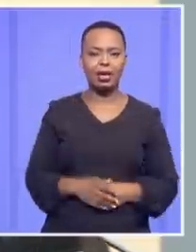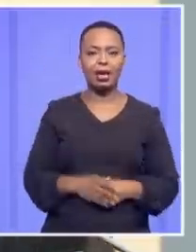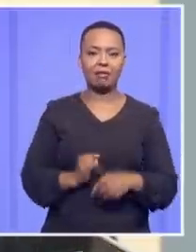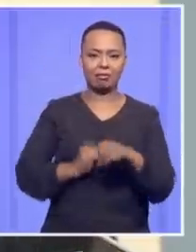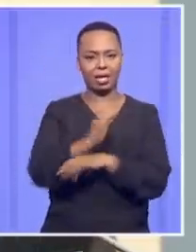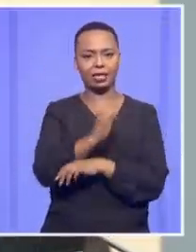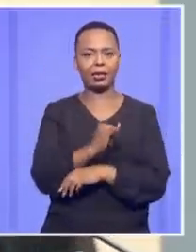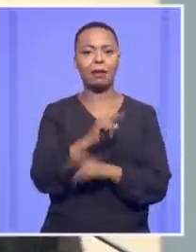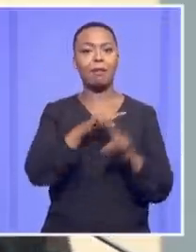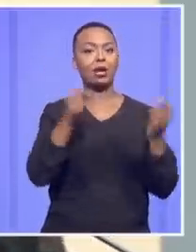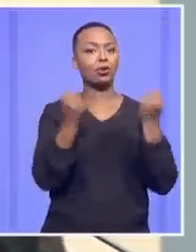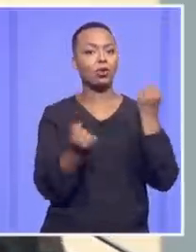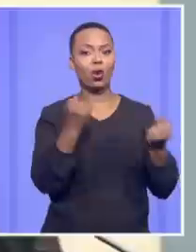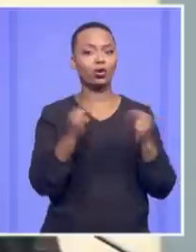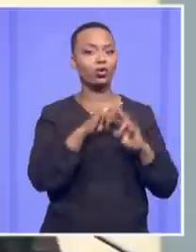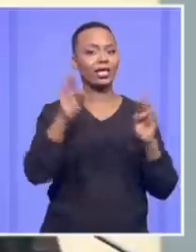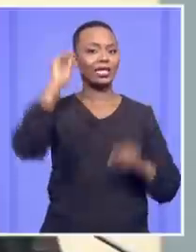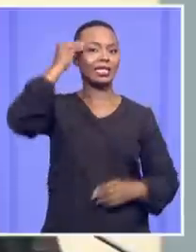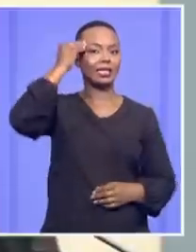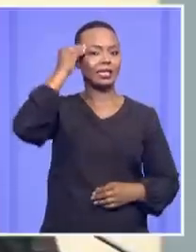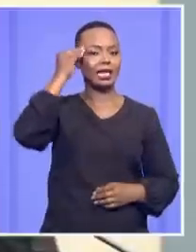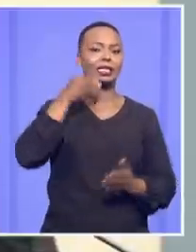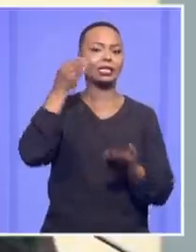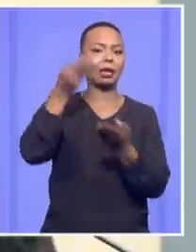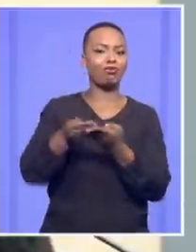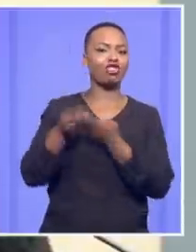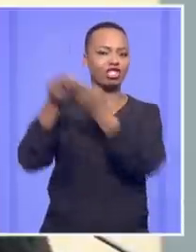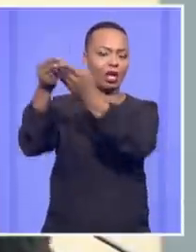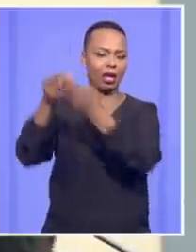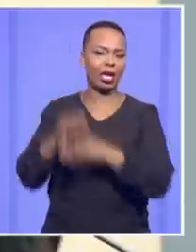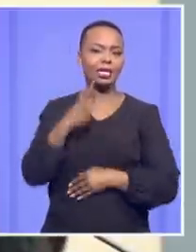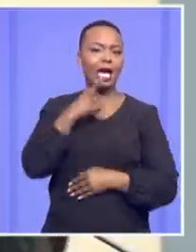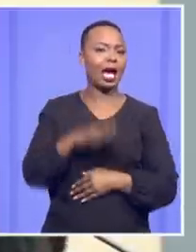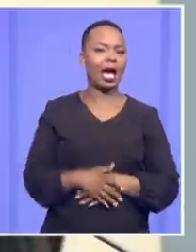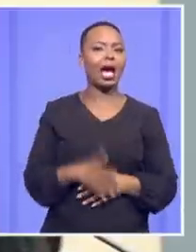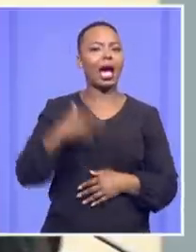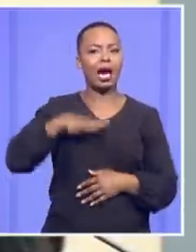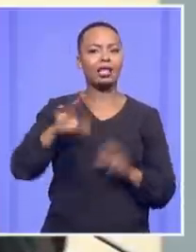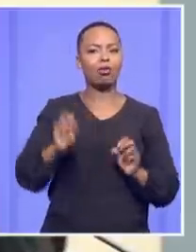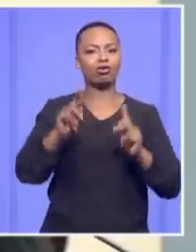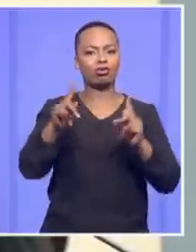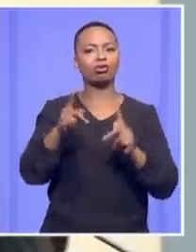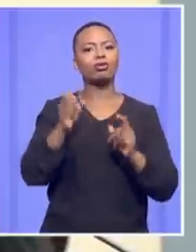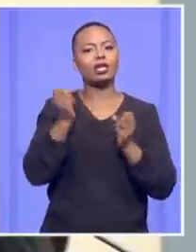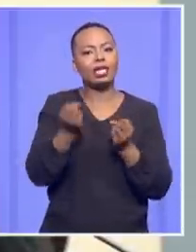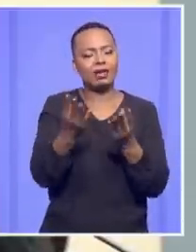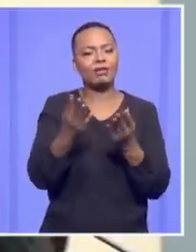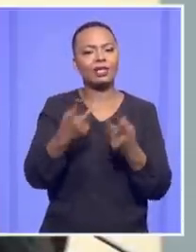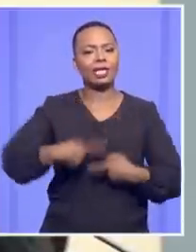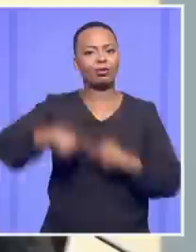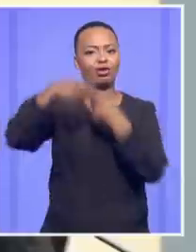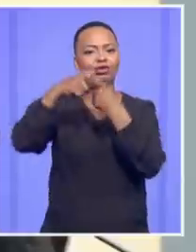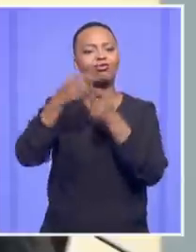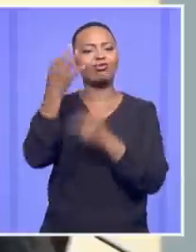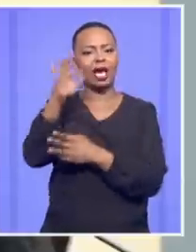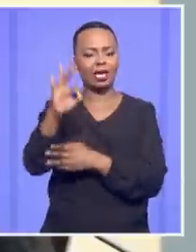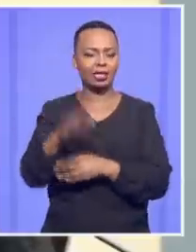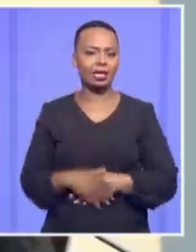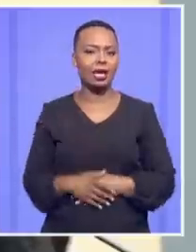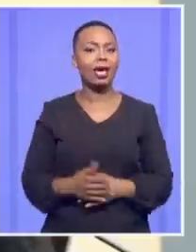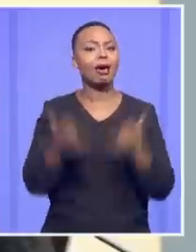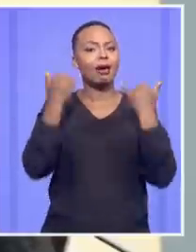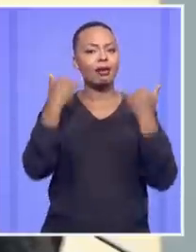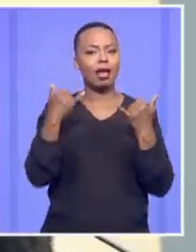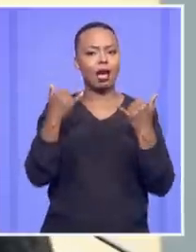that submission, quite correctly. It said, there needs to be another chance to get the suspension decision right. And so we're going to declare the statute